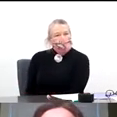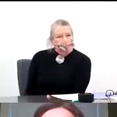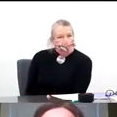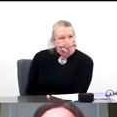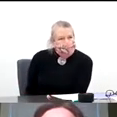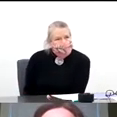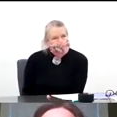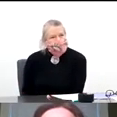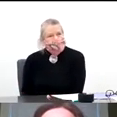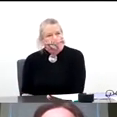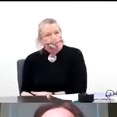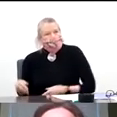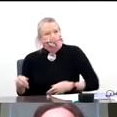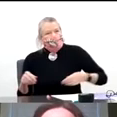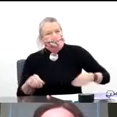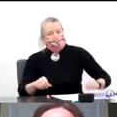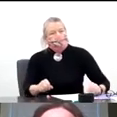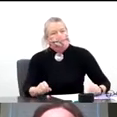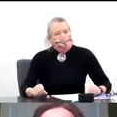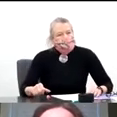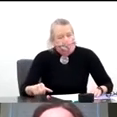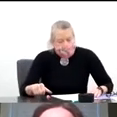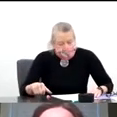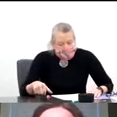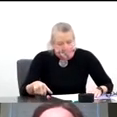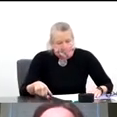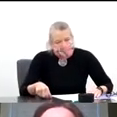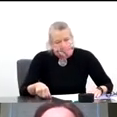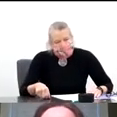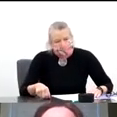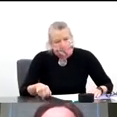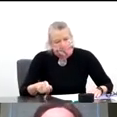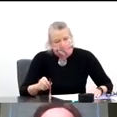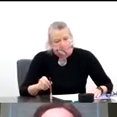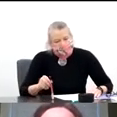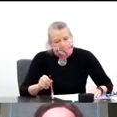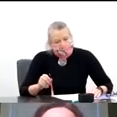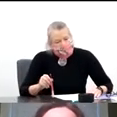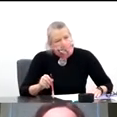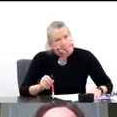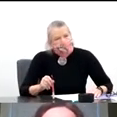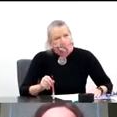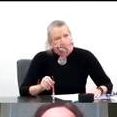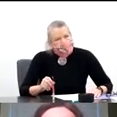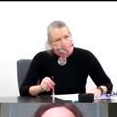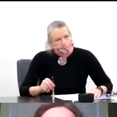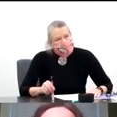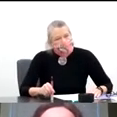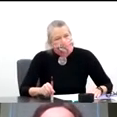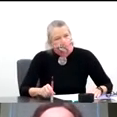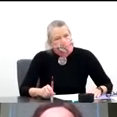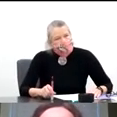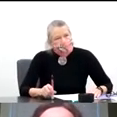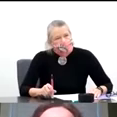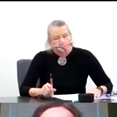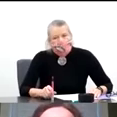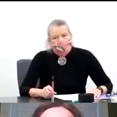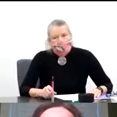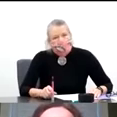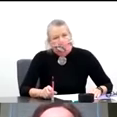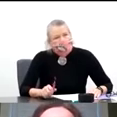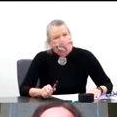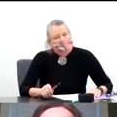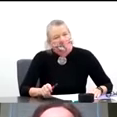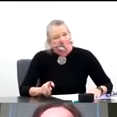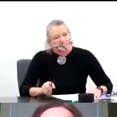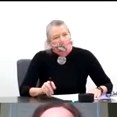Today's subject is COVID-19, and we are really delighted to have our keynote